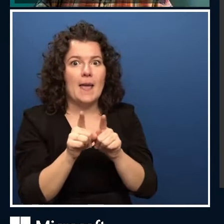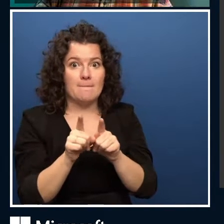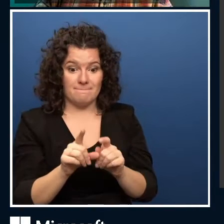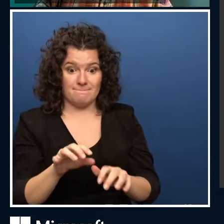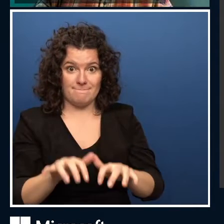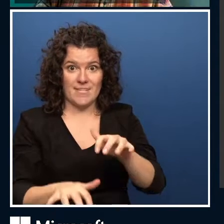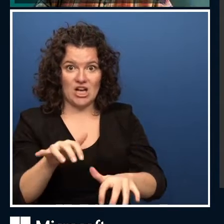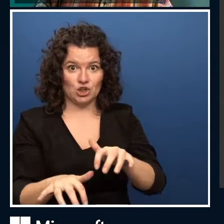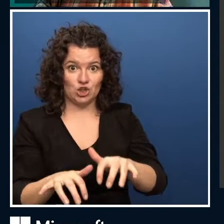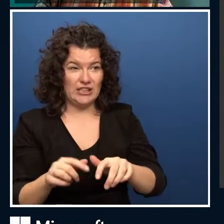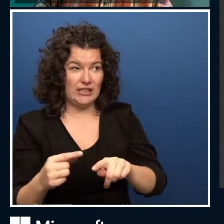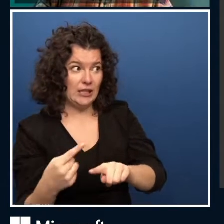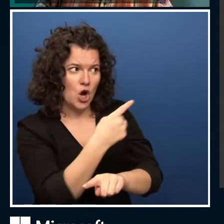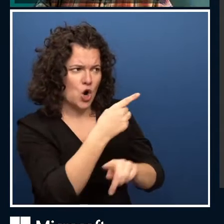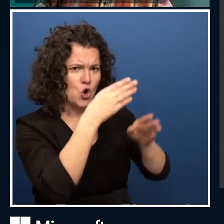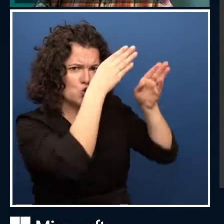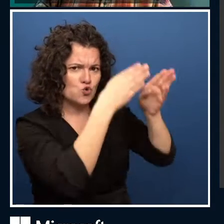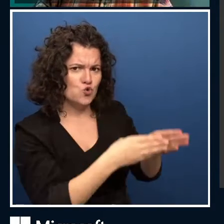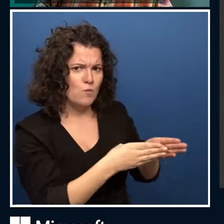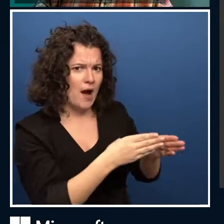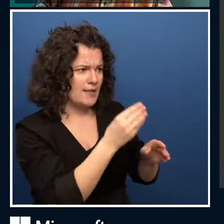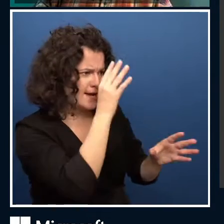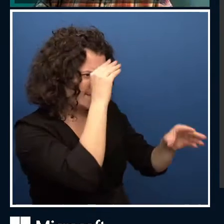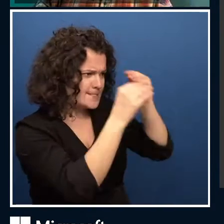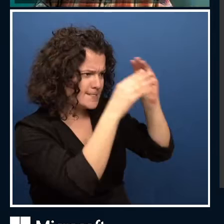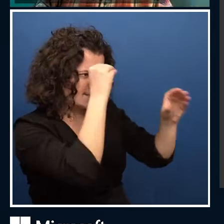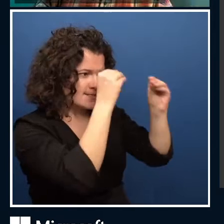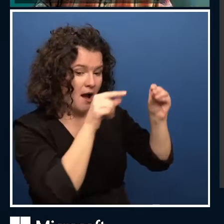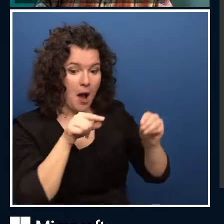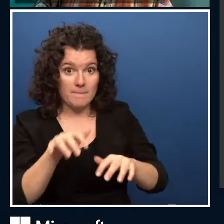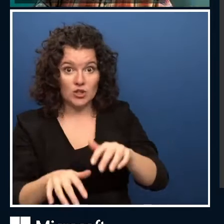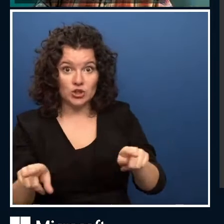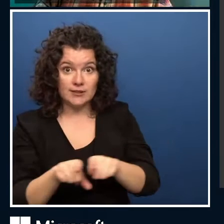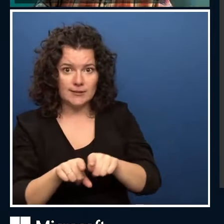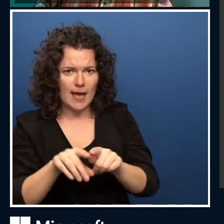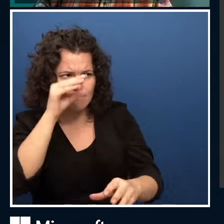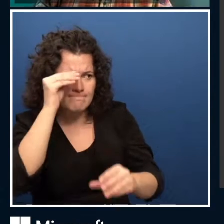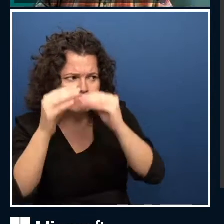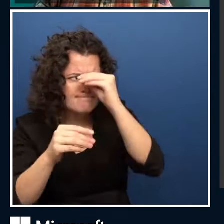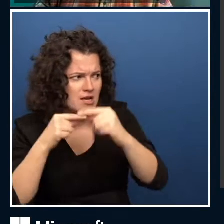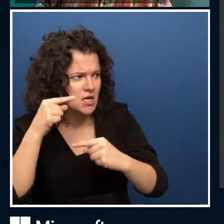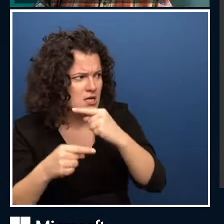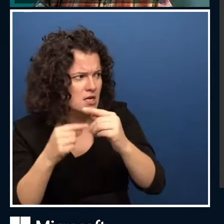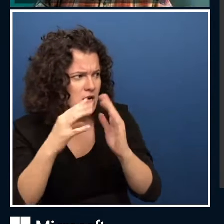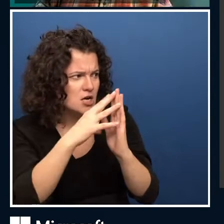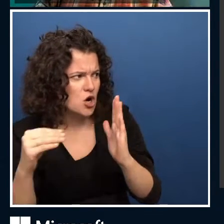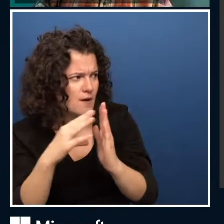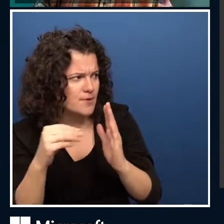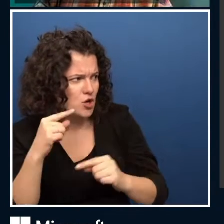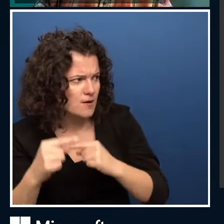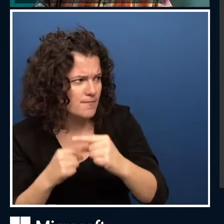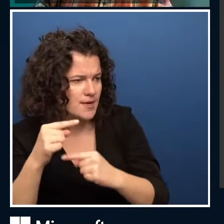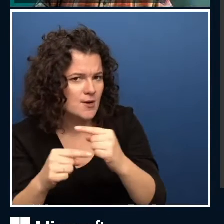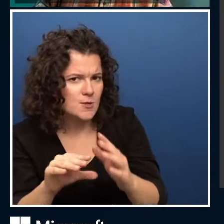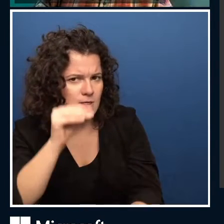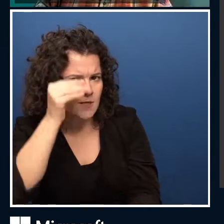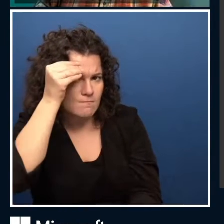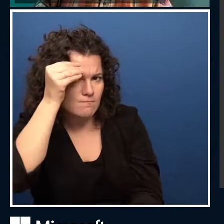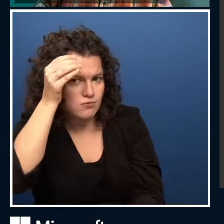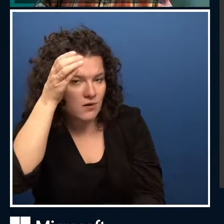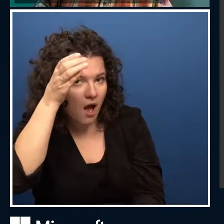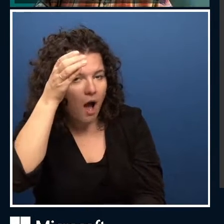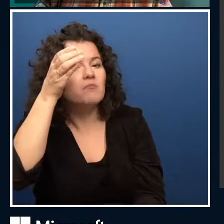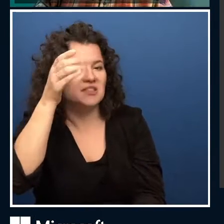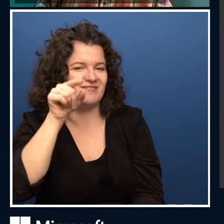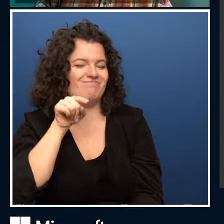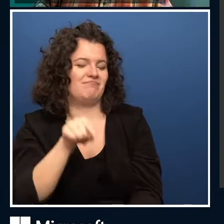it. So this was the idea back in 1950 of exactly what AI was going to be. They had a lot of very smart people